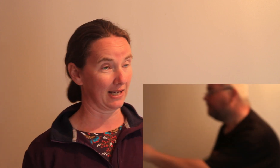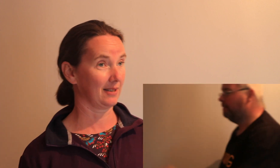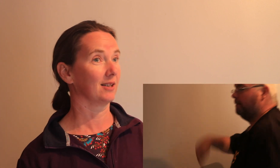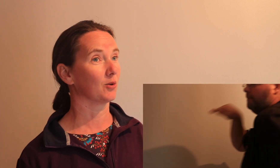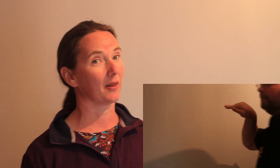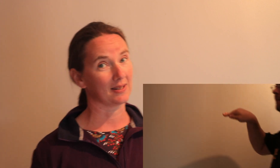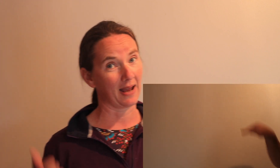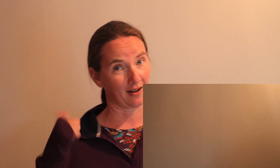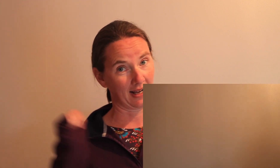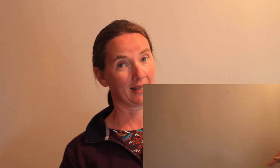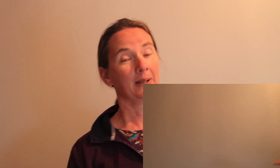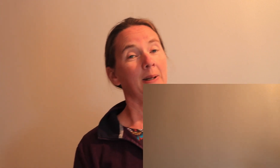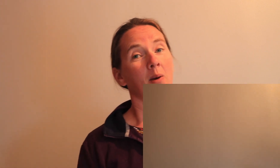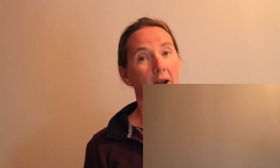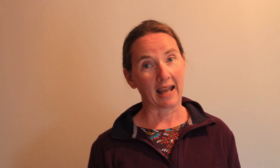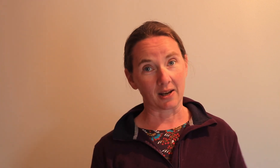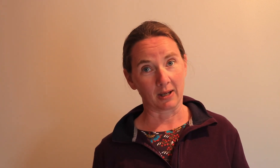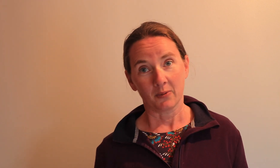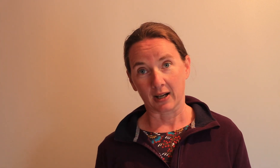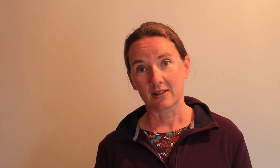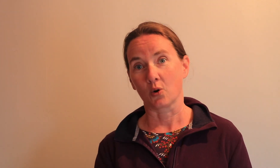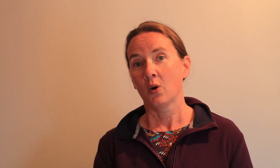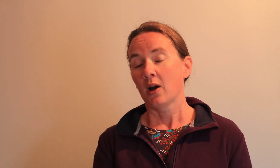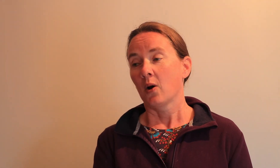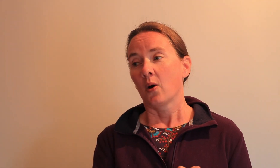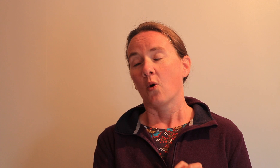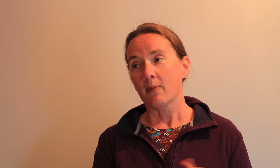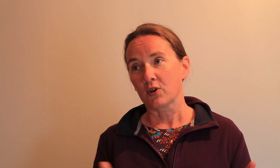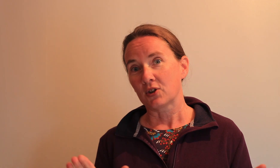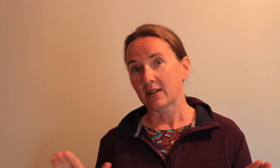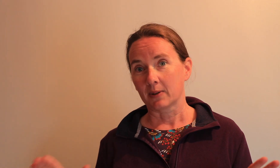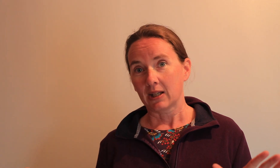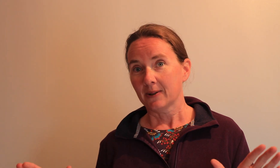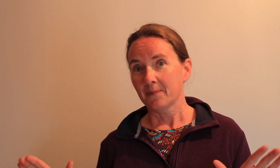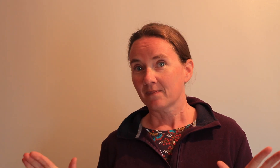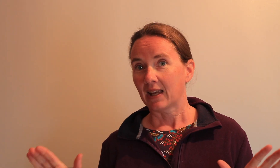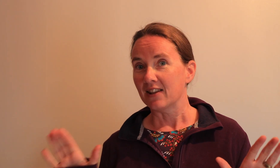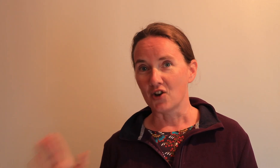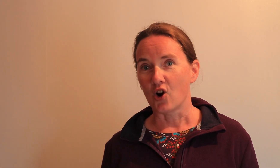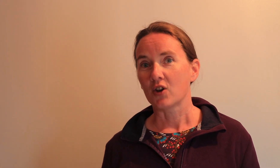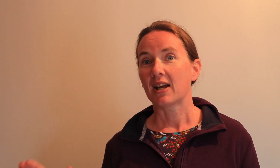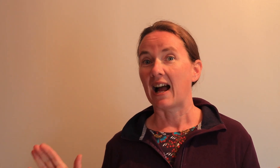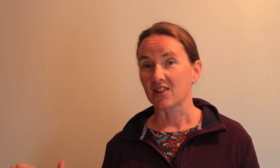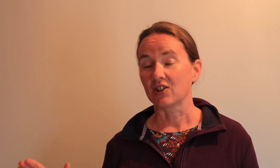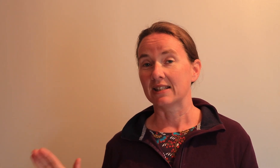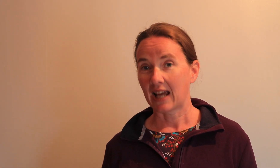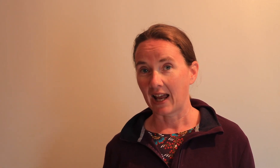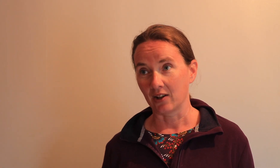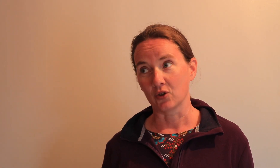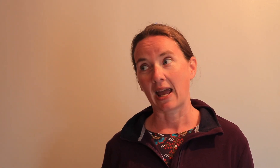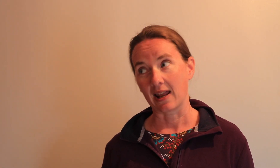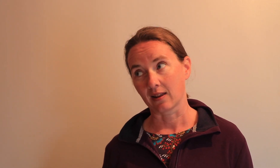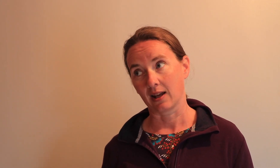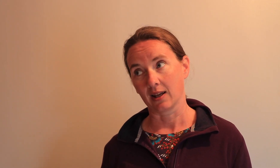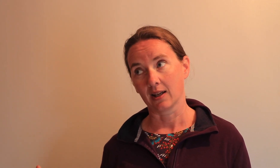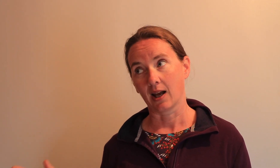limelight you know what these men are like but anyway right so what I'm gonna do this week is is not actually tell